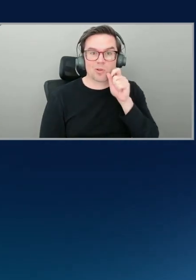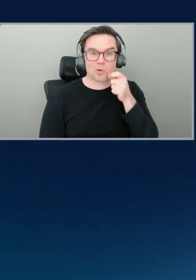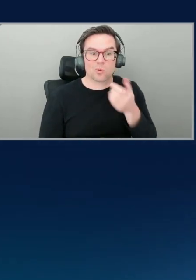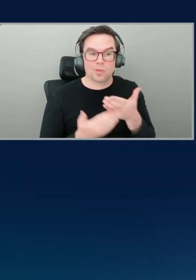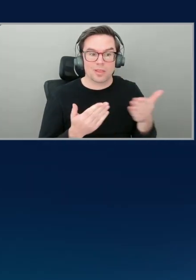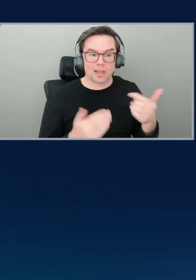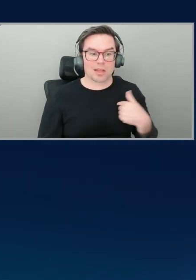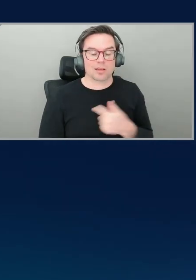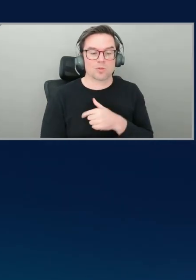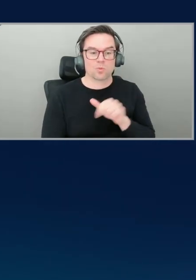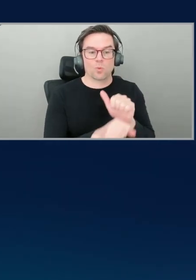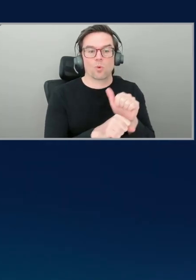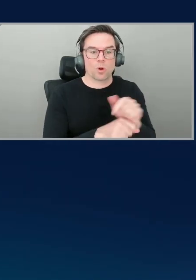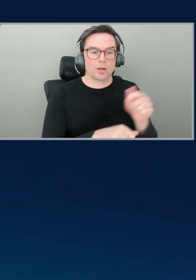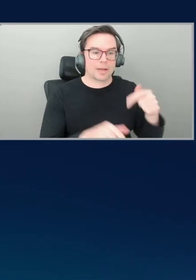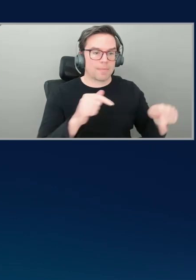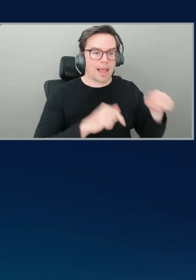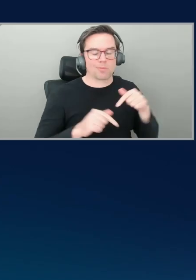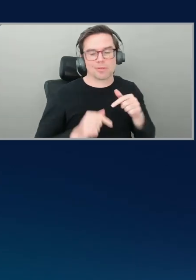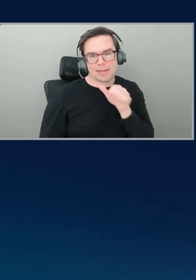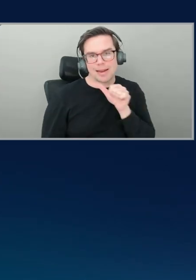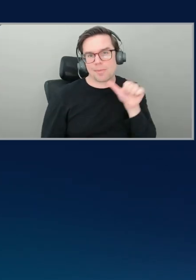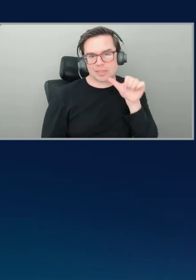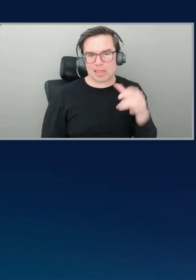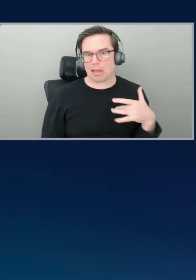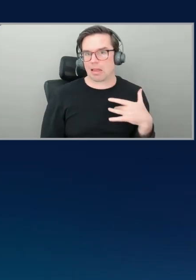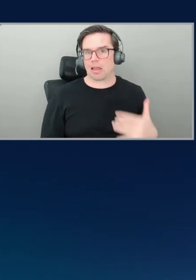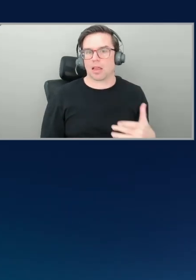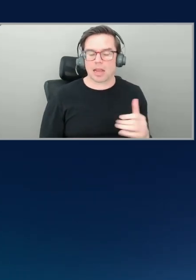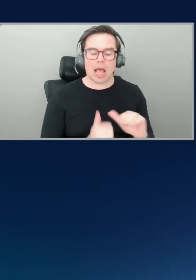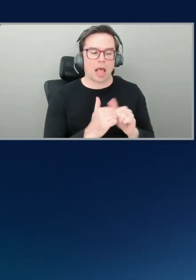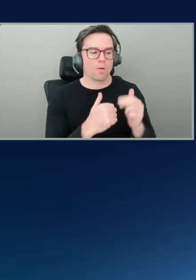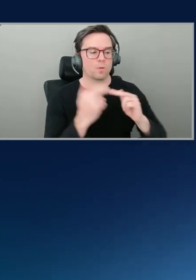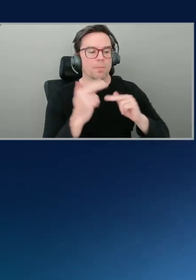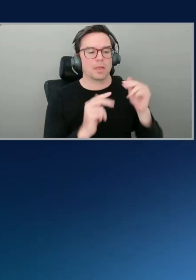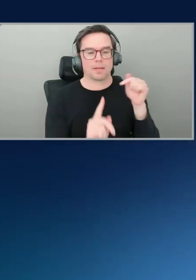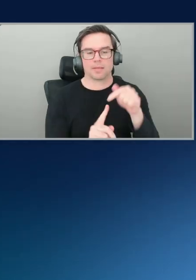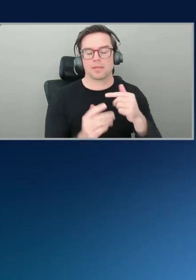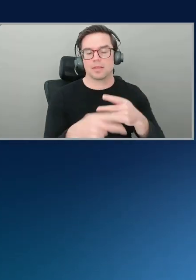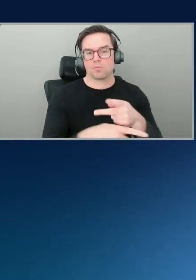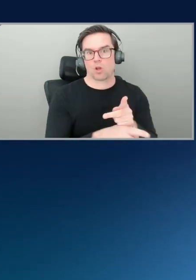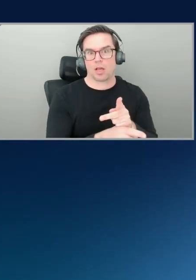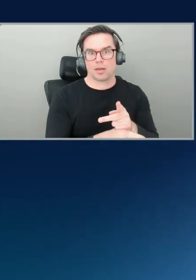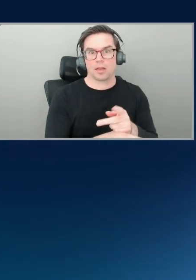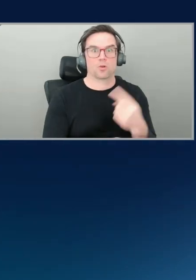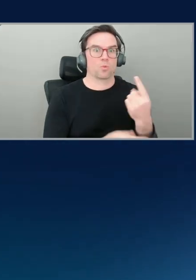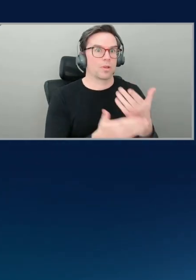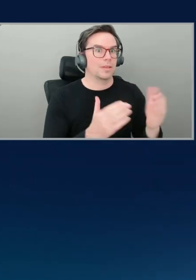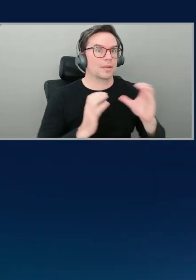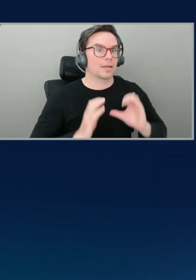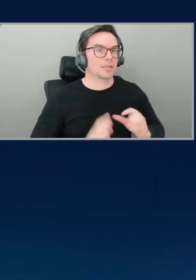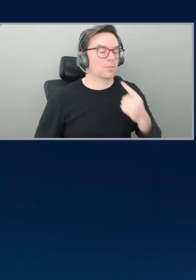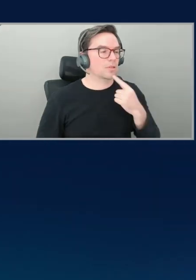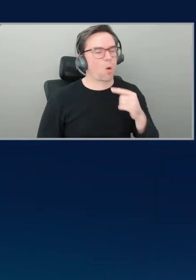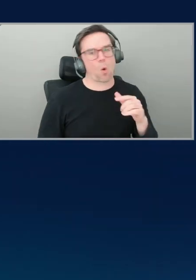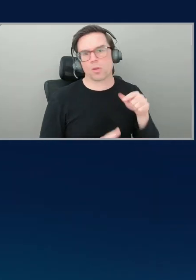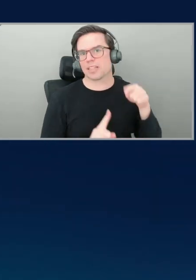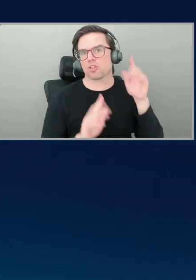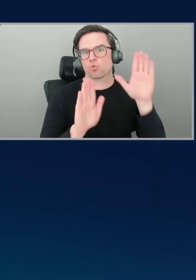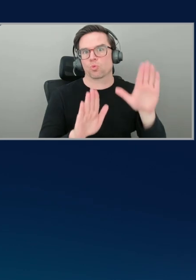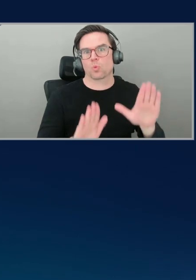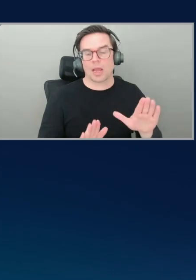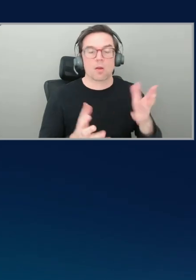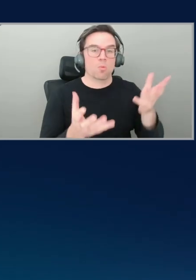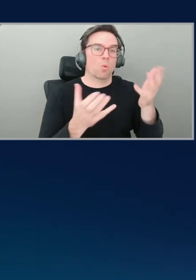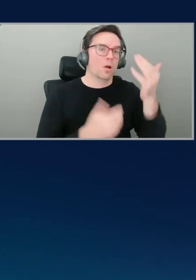working backwards at Amazon on how to build this product, one of the things that our customers told us is, it's great. We want you to tell us what are the potential root causes, but